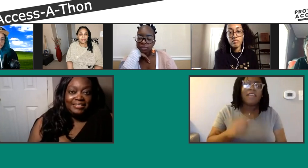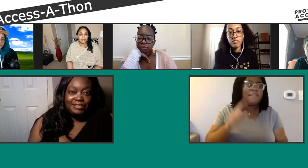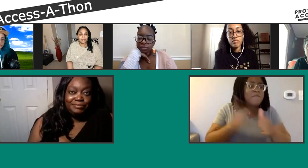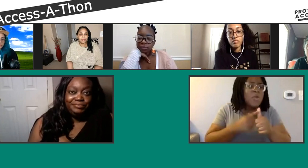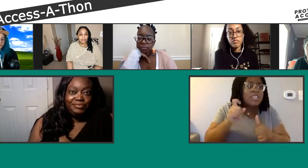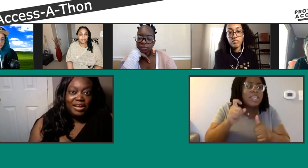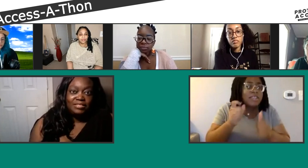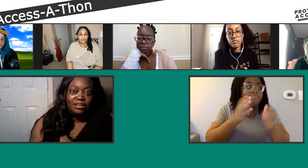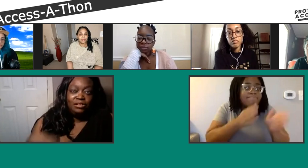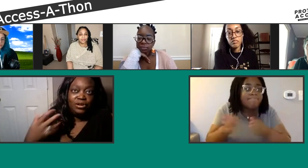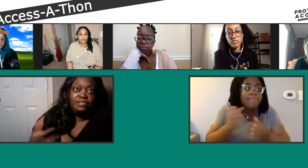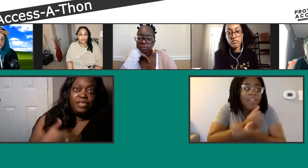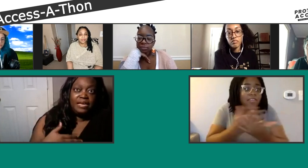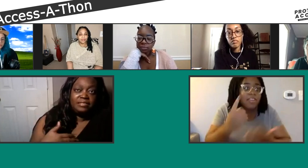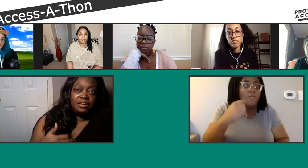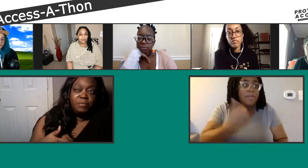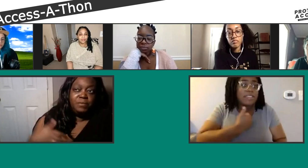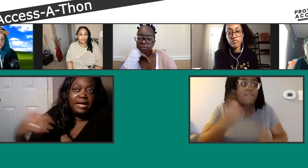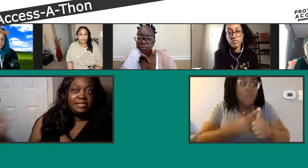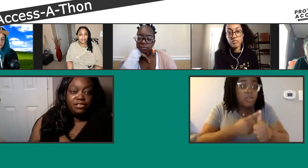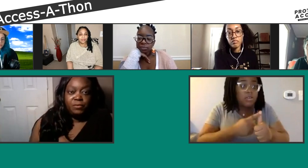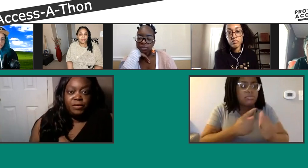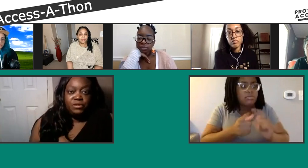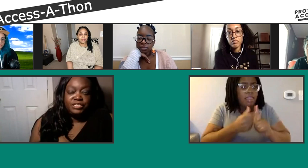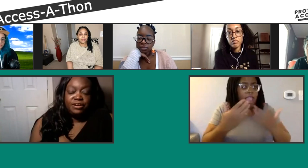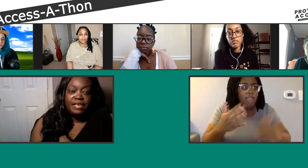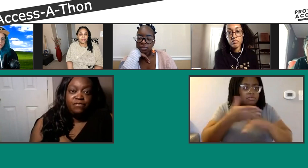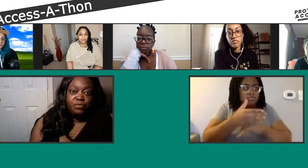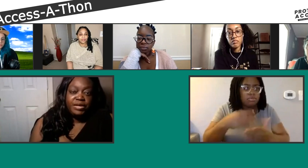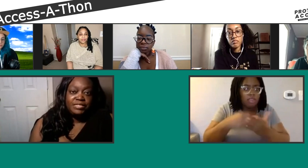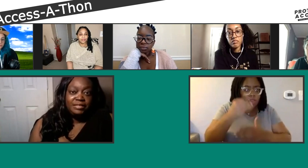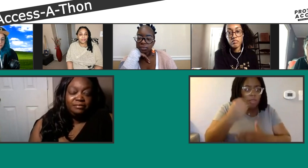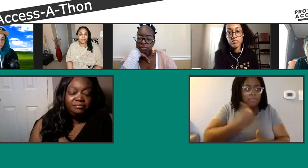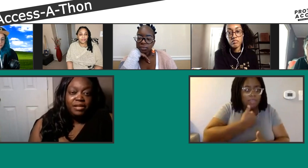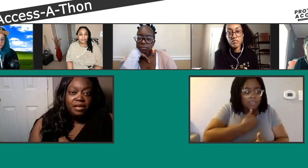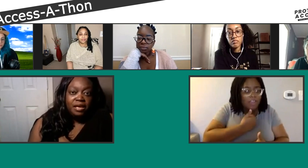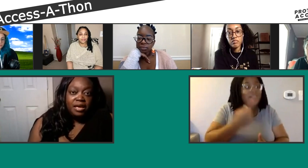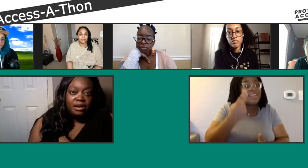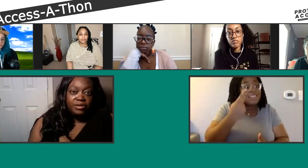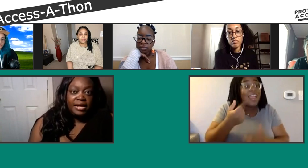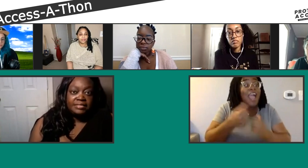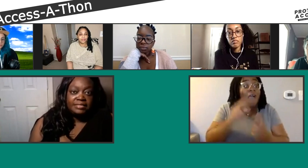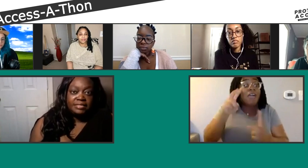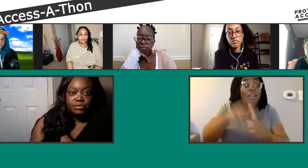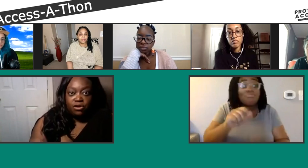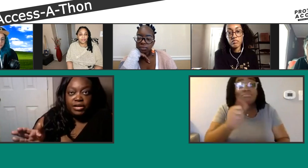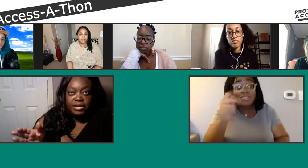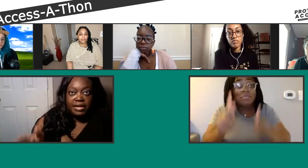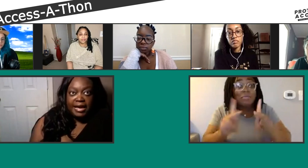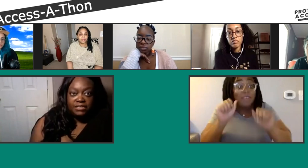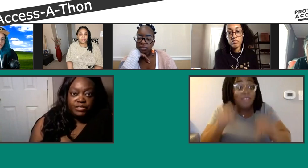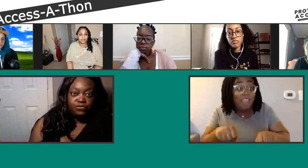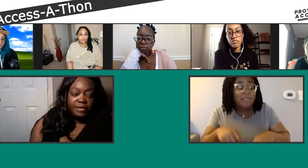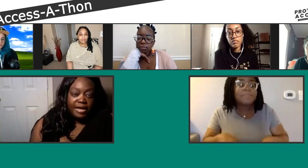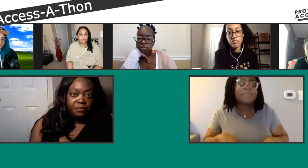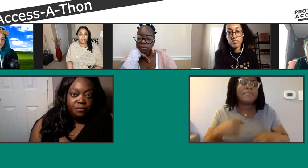And then I started learning things that could be applied to other people and sharing that information. And I realized since I was already an